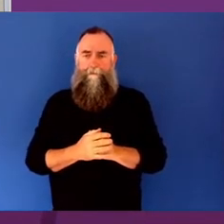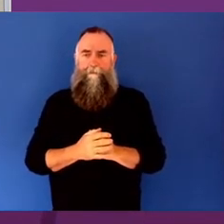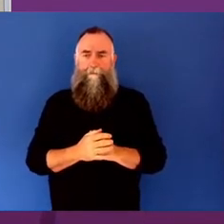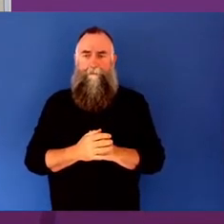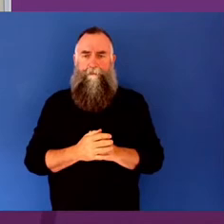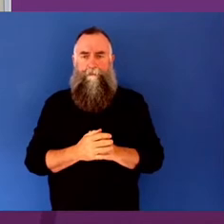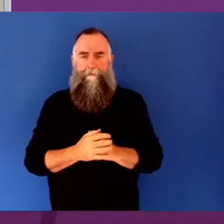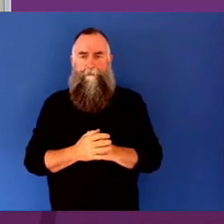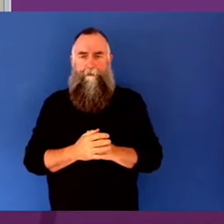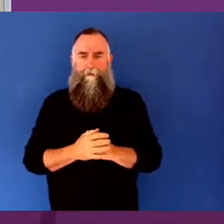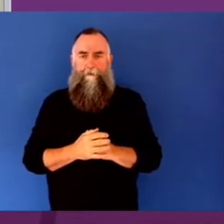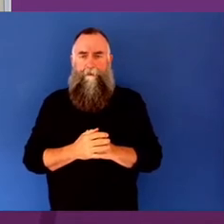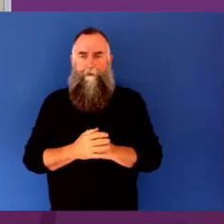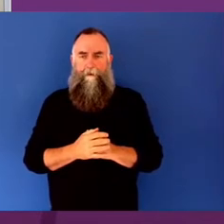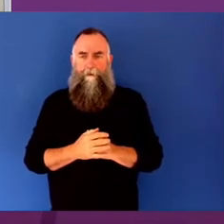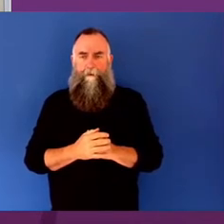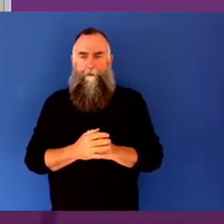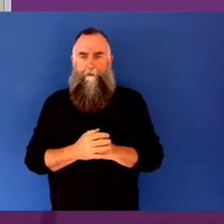Thank Thank we...